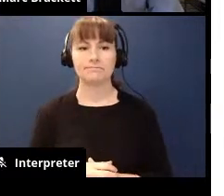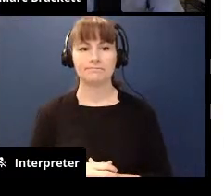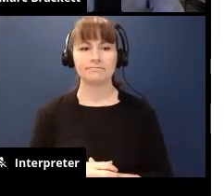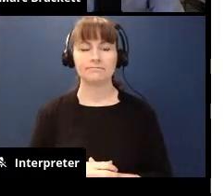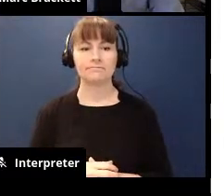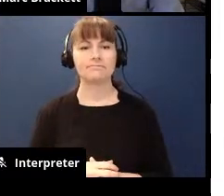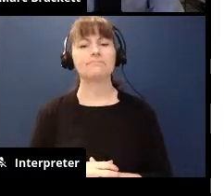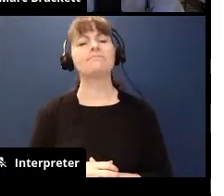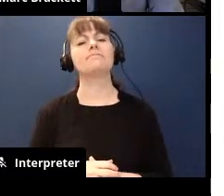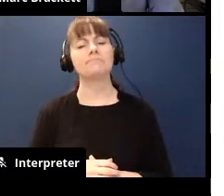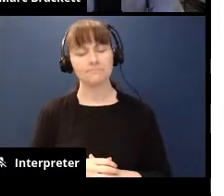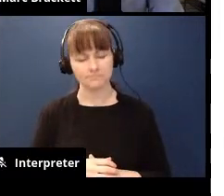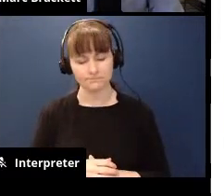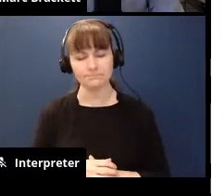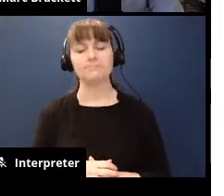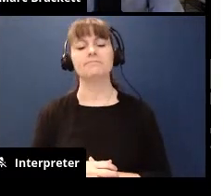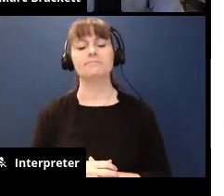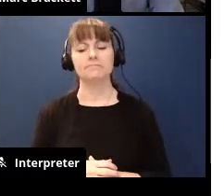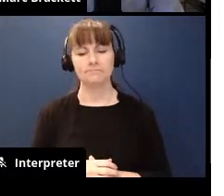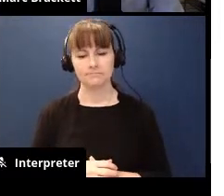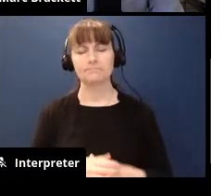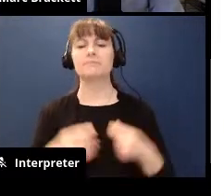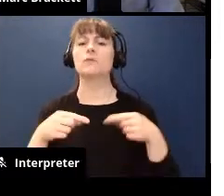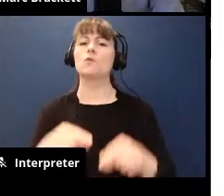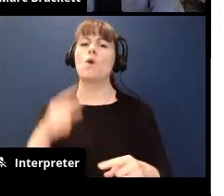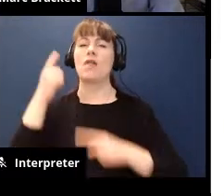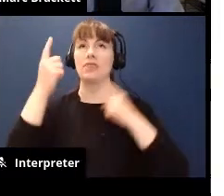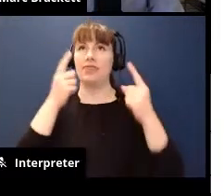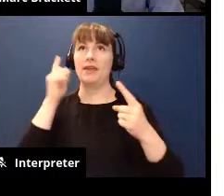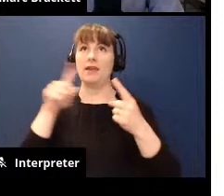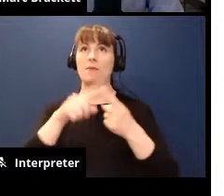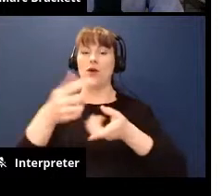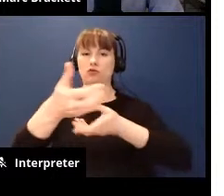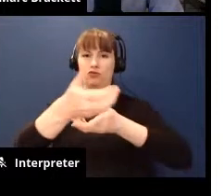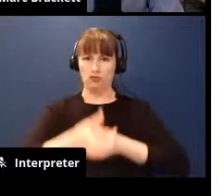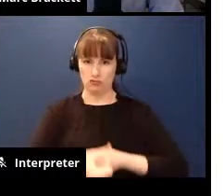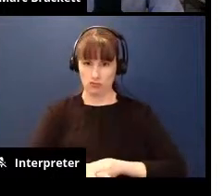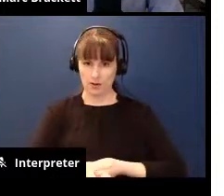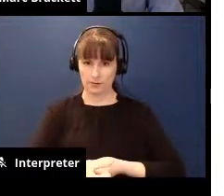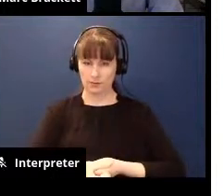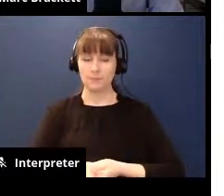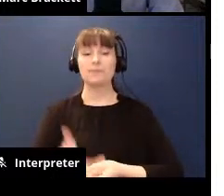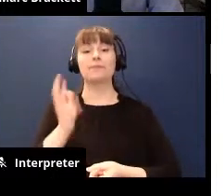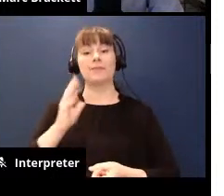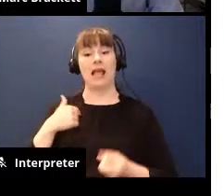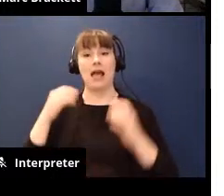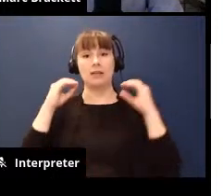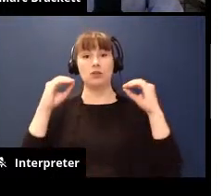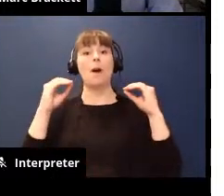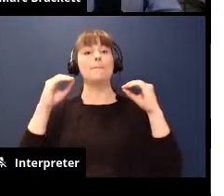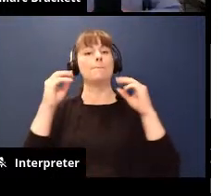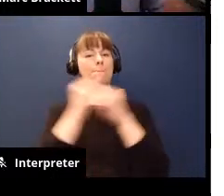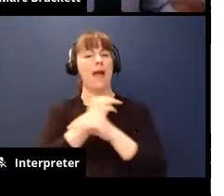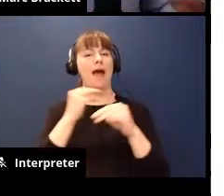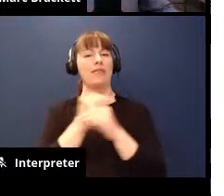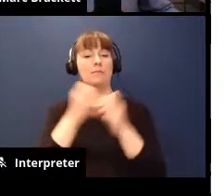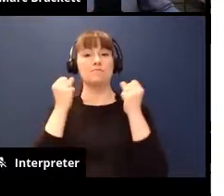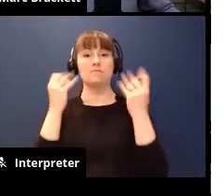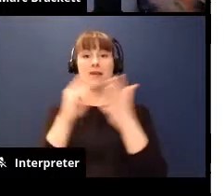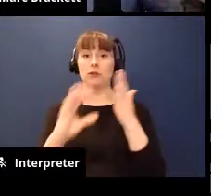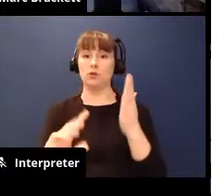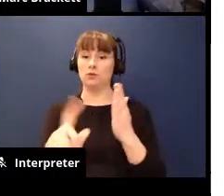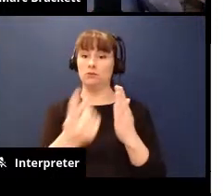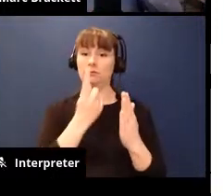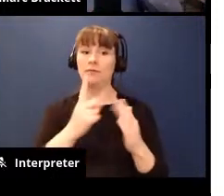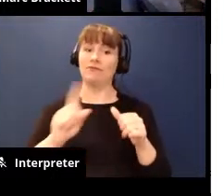so as we're thinking about building building trust you know i was a math teacher and a lot of my students would come